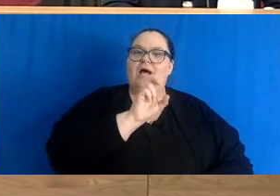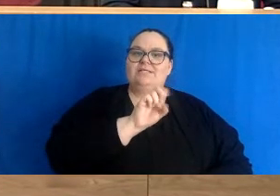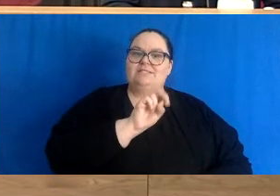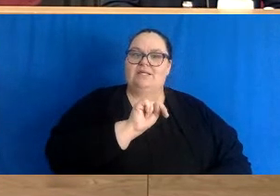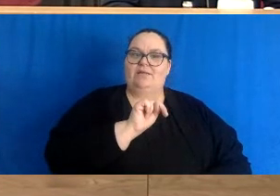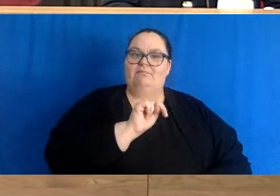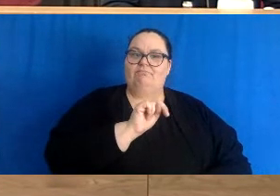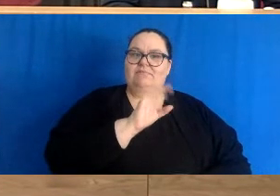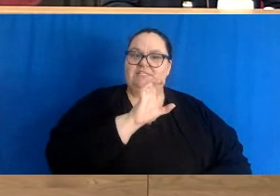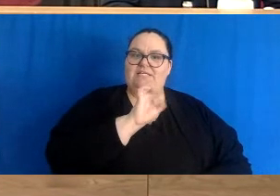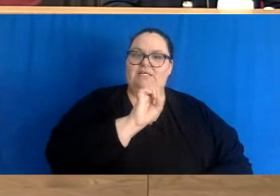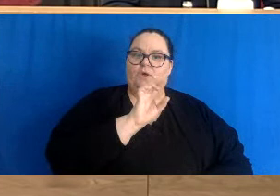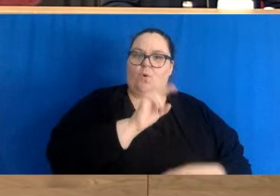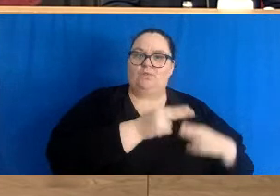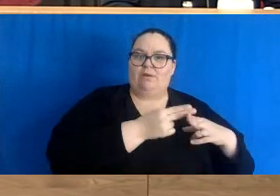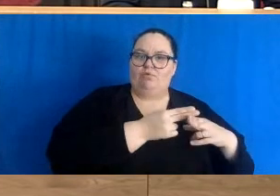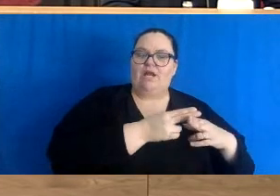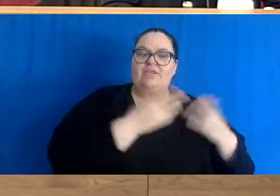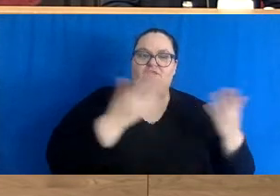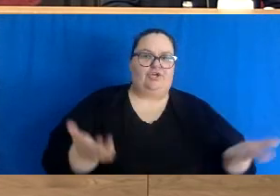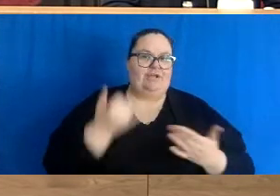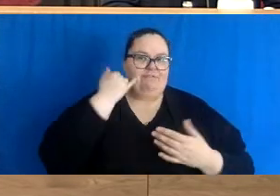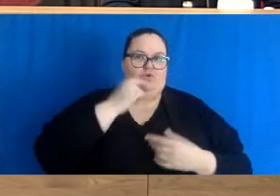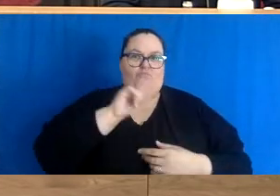for them. Laura Brown, CTV.